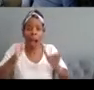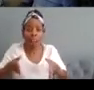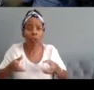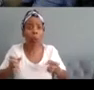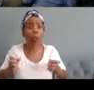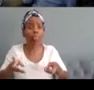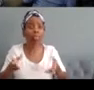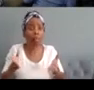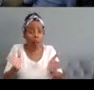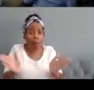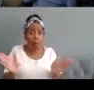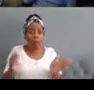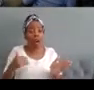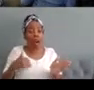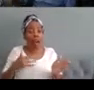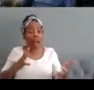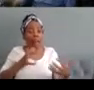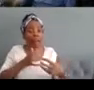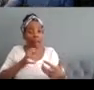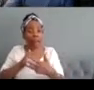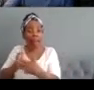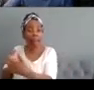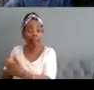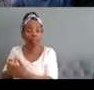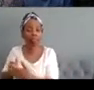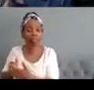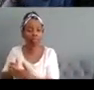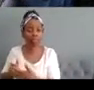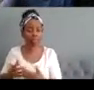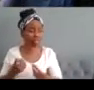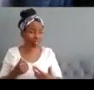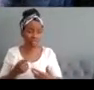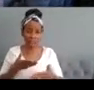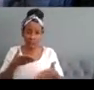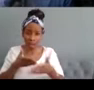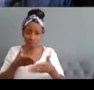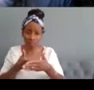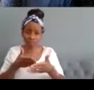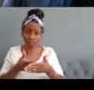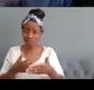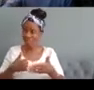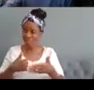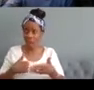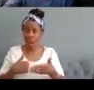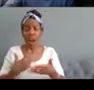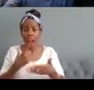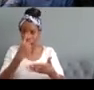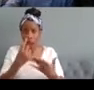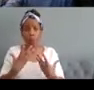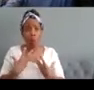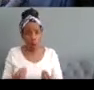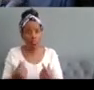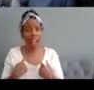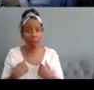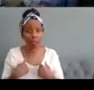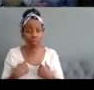think of all the effort involved in trying to swim against the tide and in supporting us to swim against systems that are stacked against